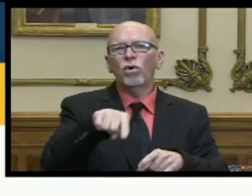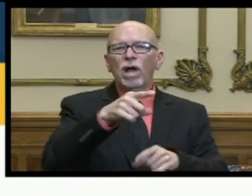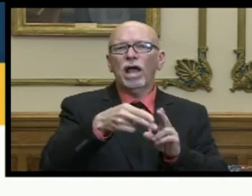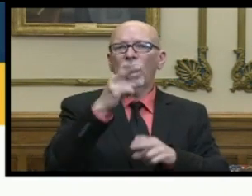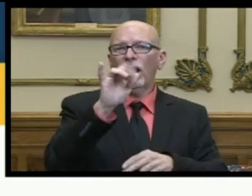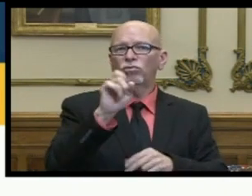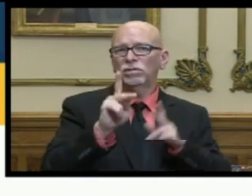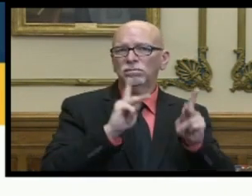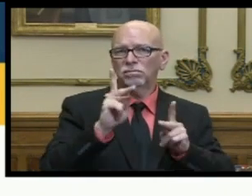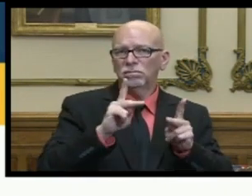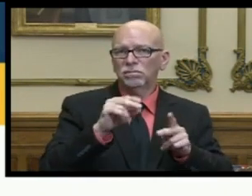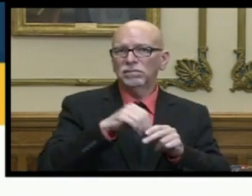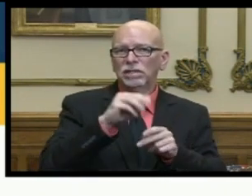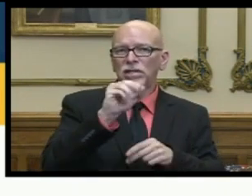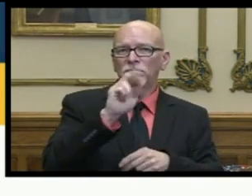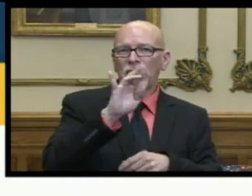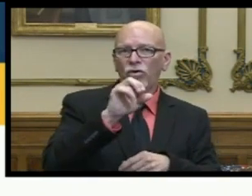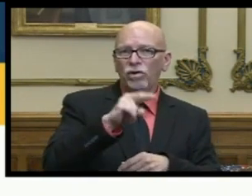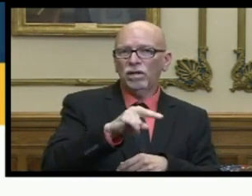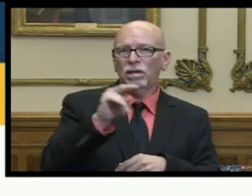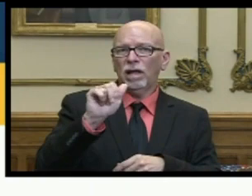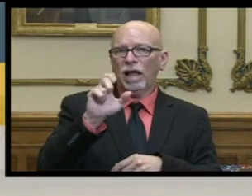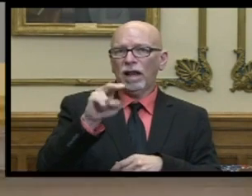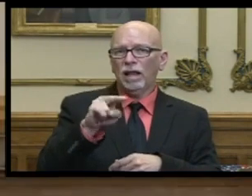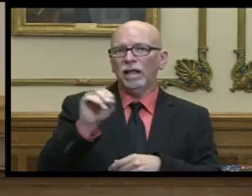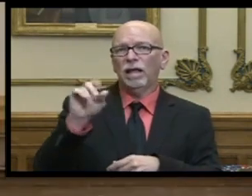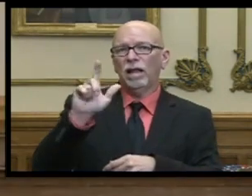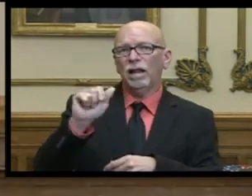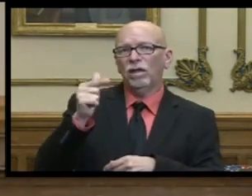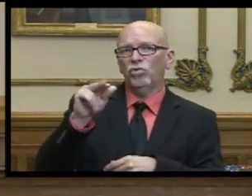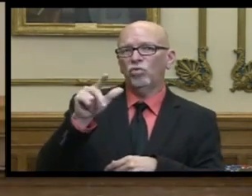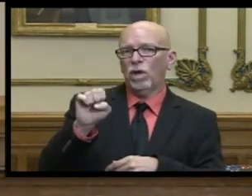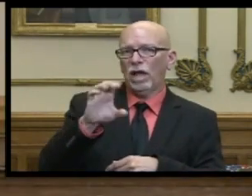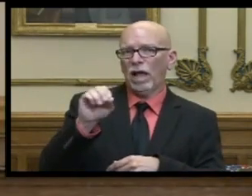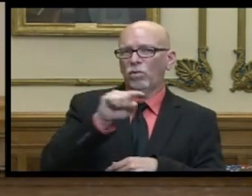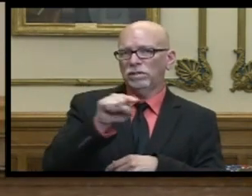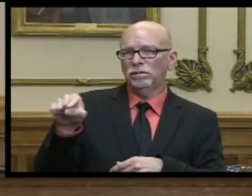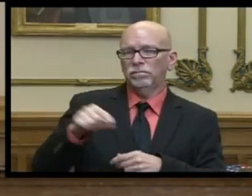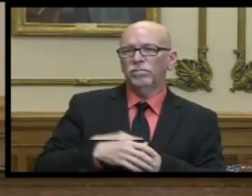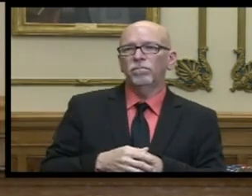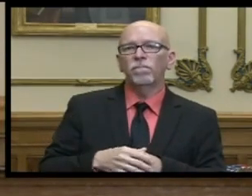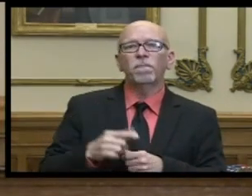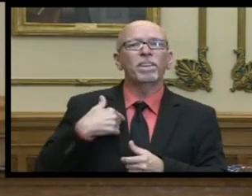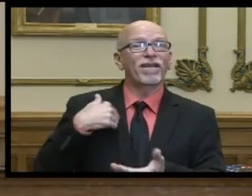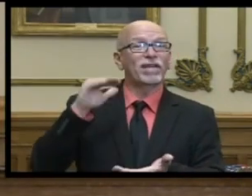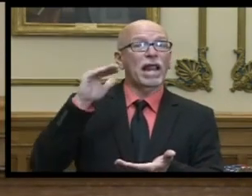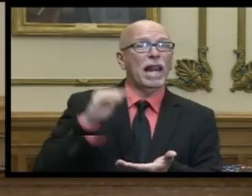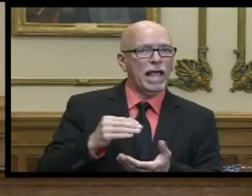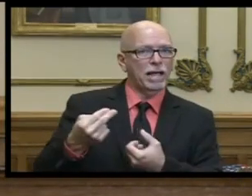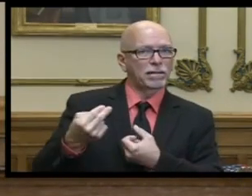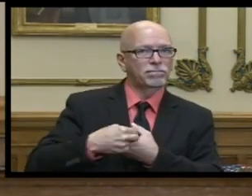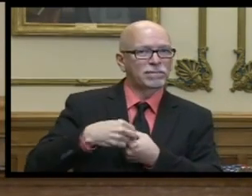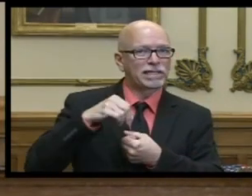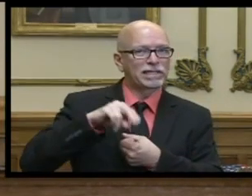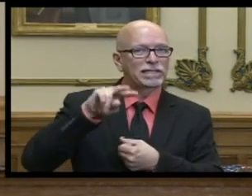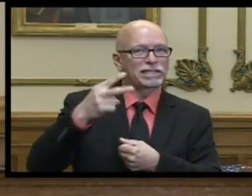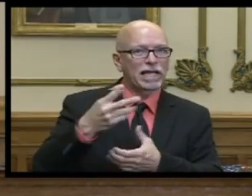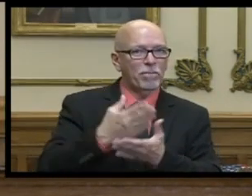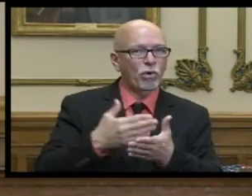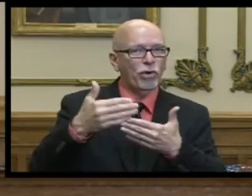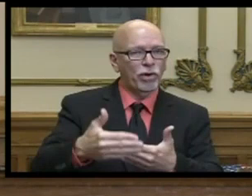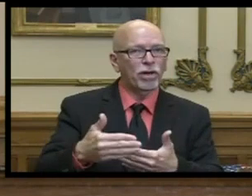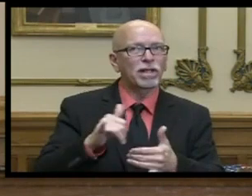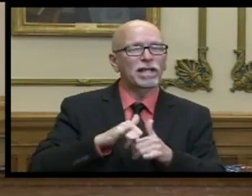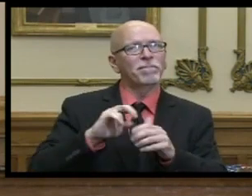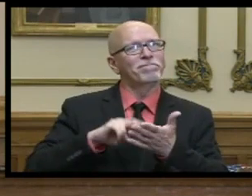populations in marion allen and lagrange counties we had less participation in wave two which